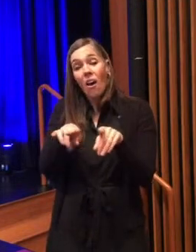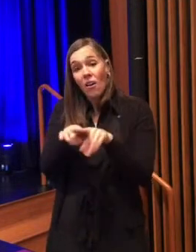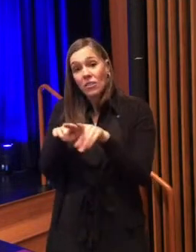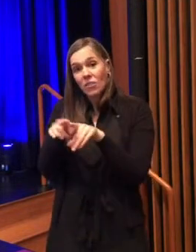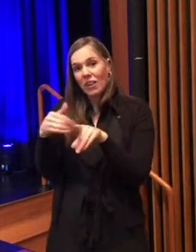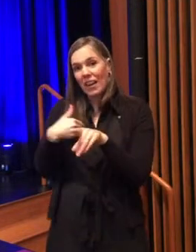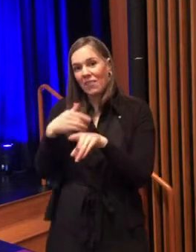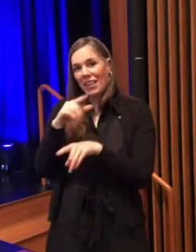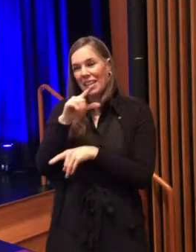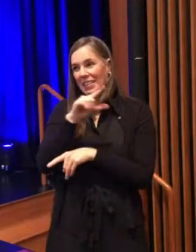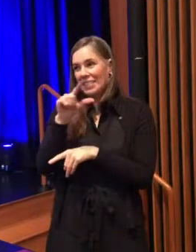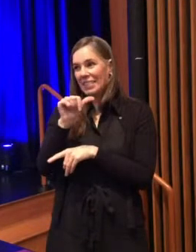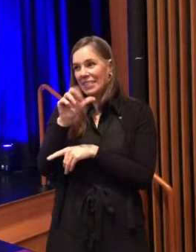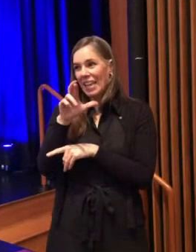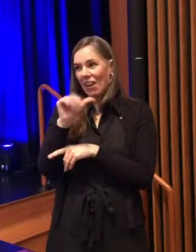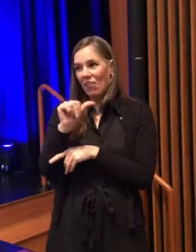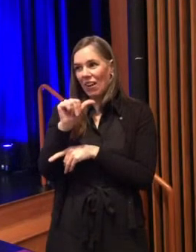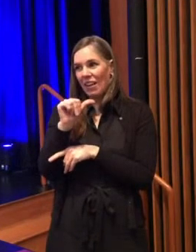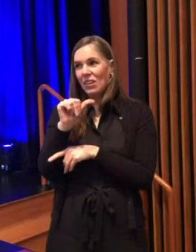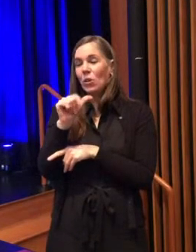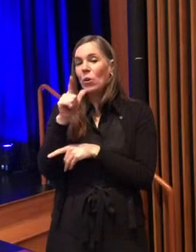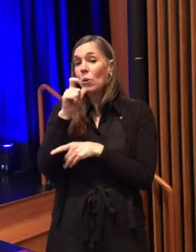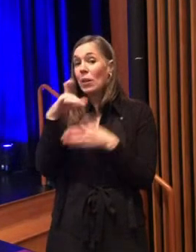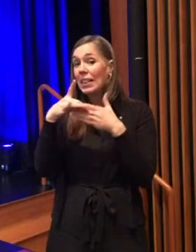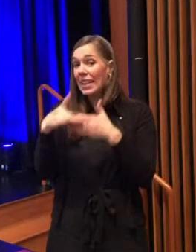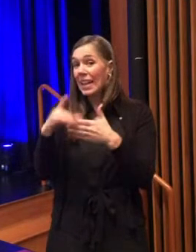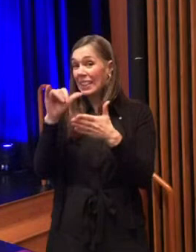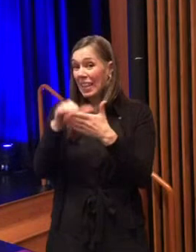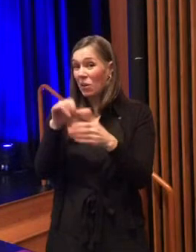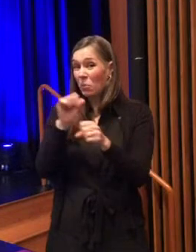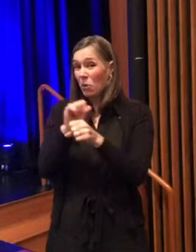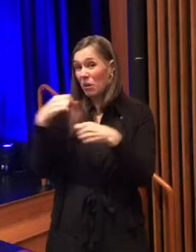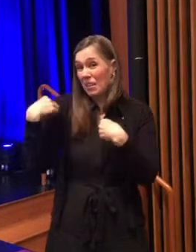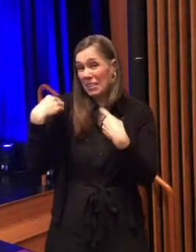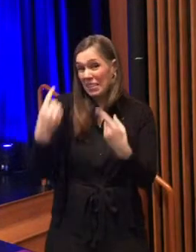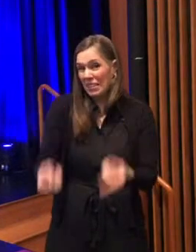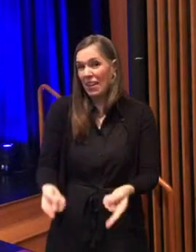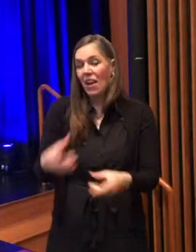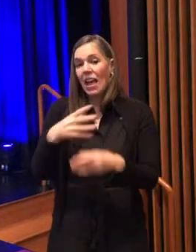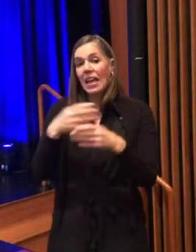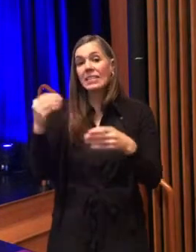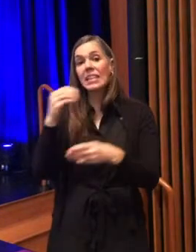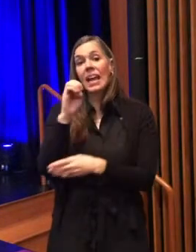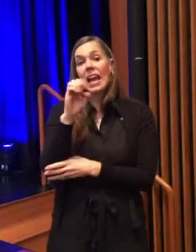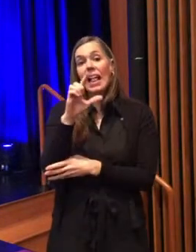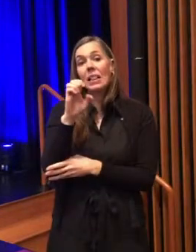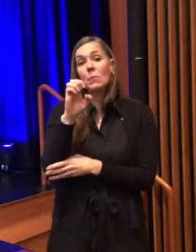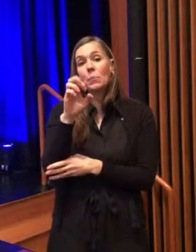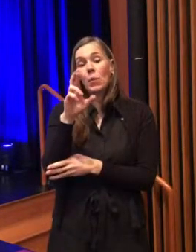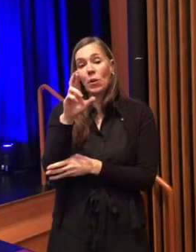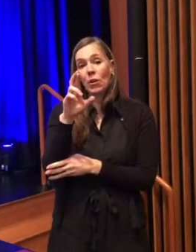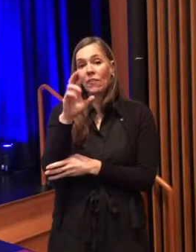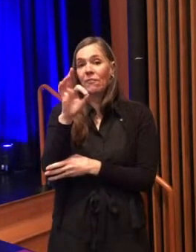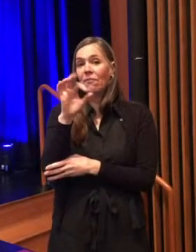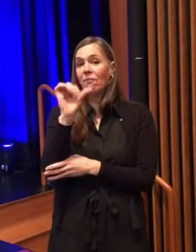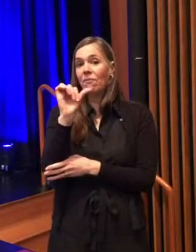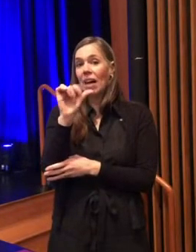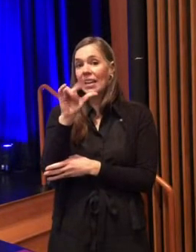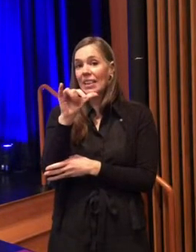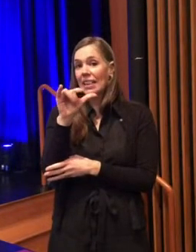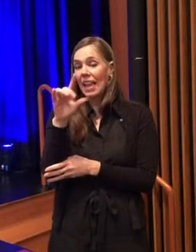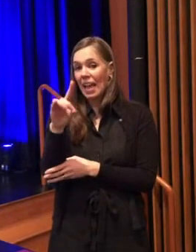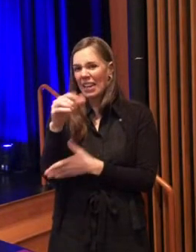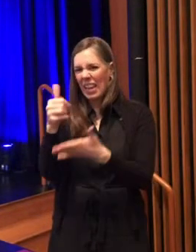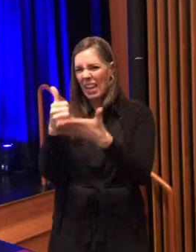zyra falu who has led this work for the city and amr al-fayyad is one of our key partners to help who helps us with the